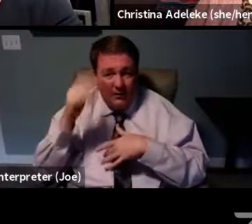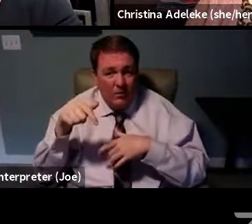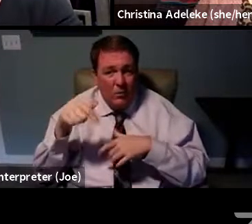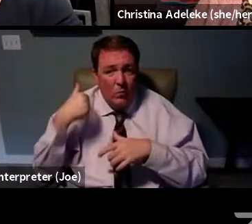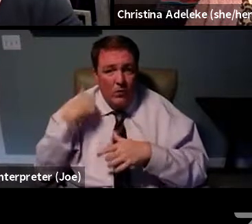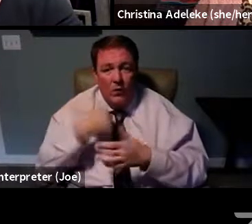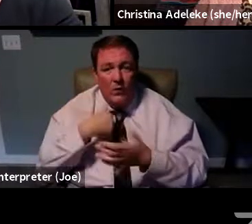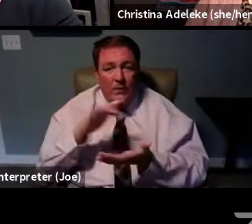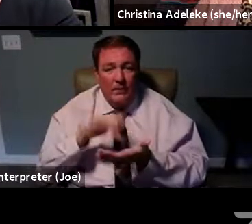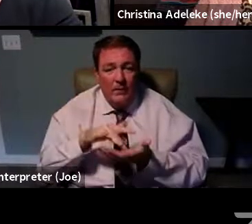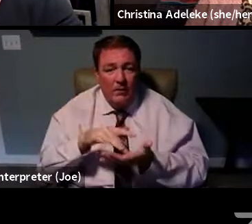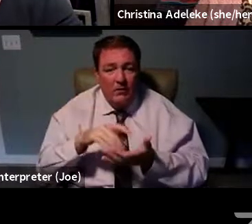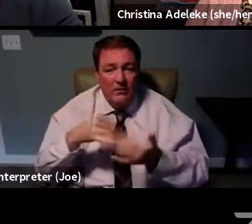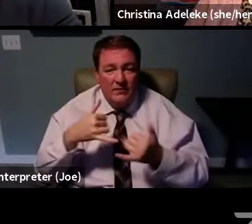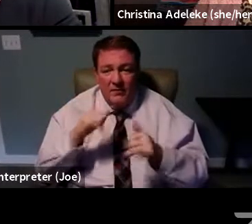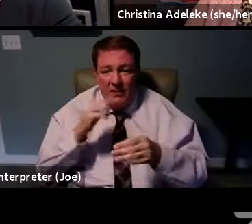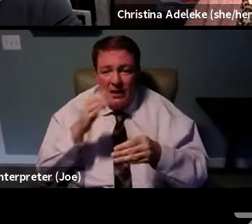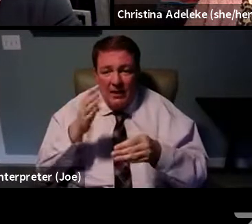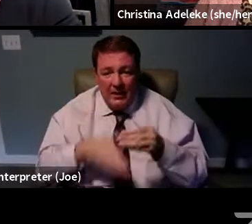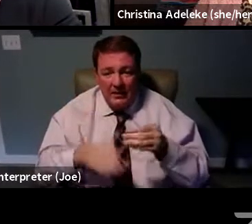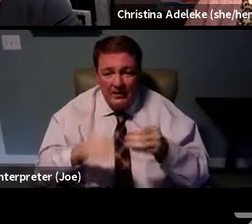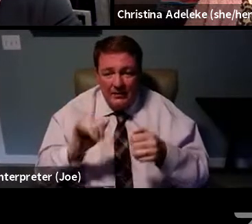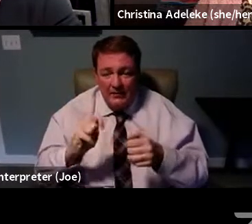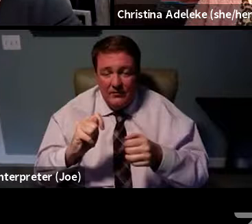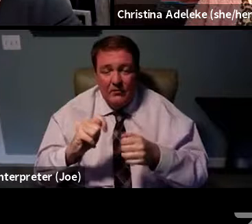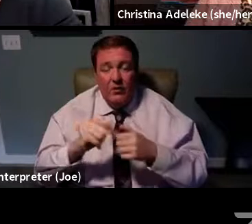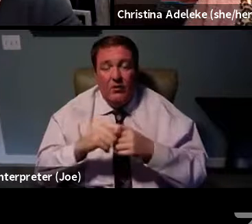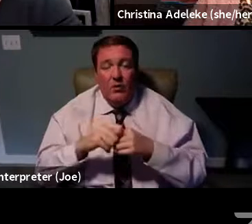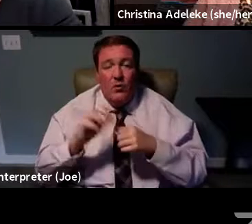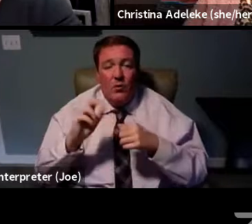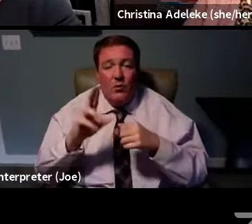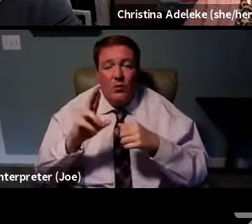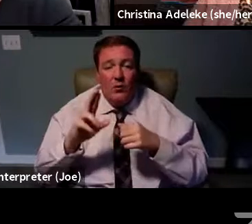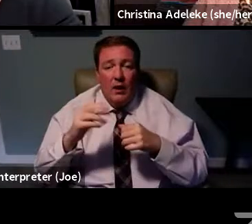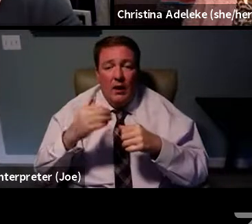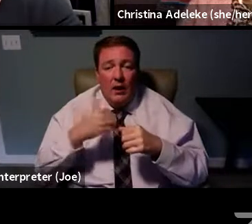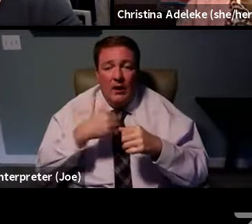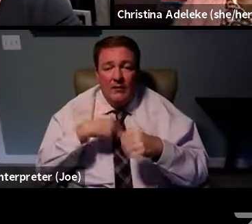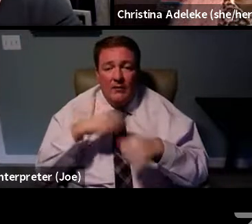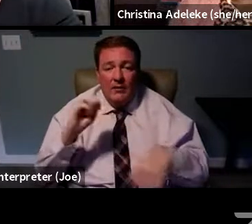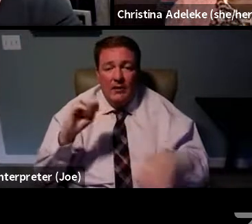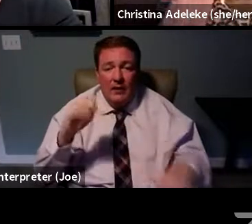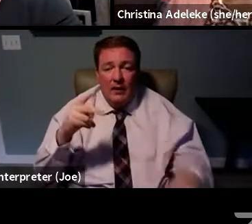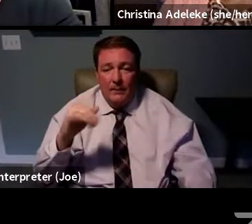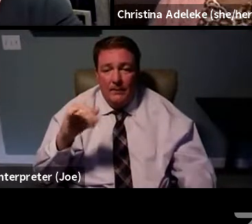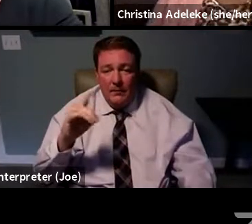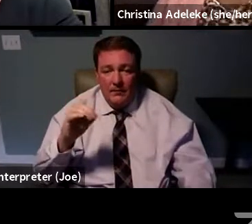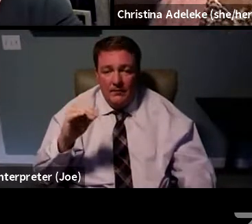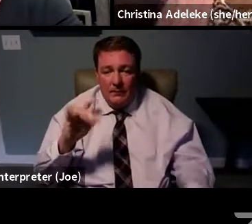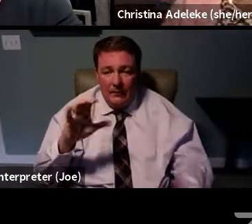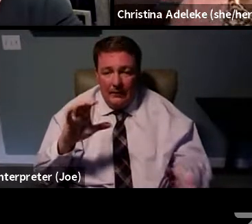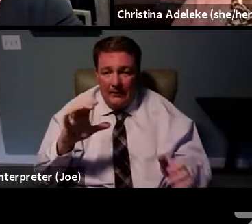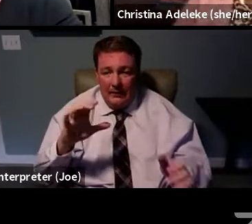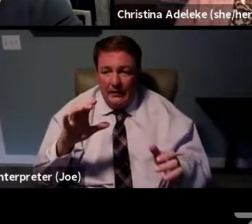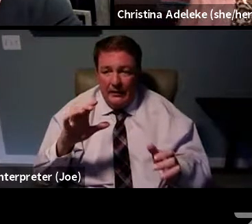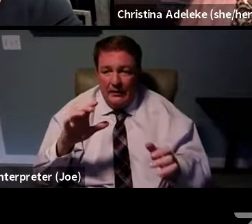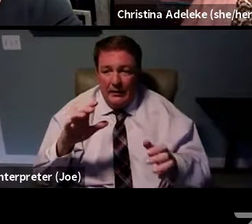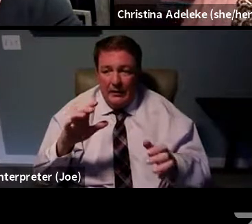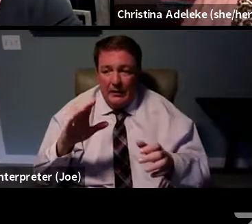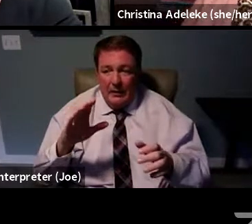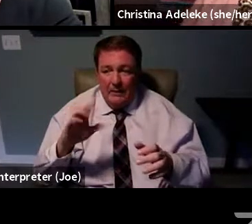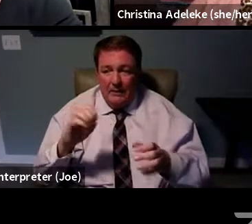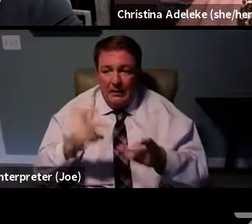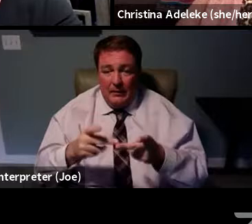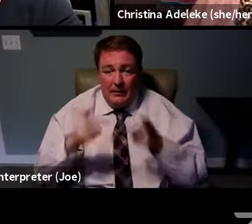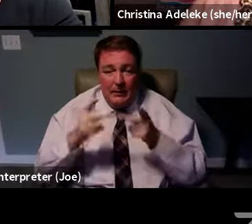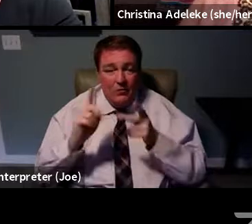able to end it or complete, you know, having the epidemic to, you know, being in a place in which